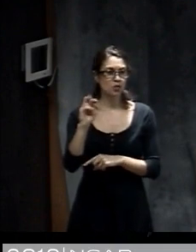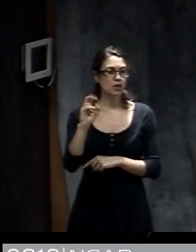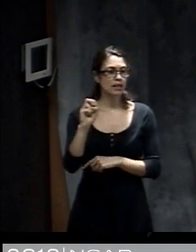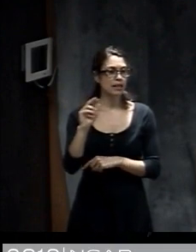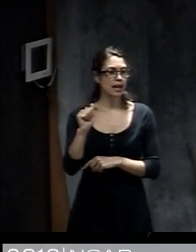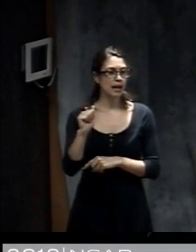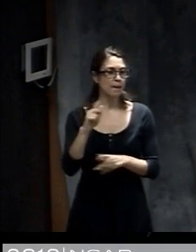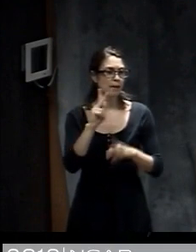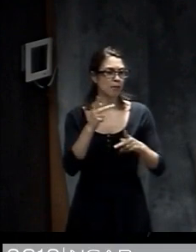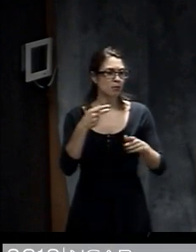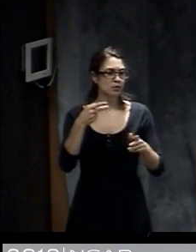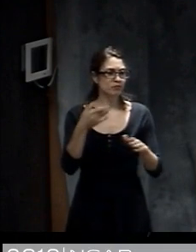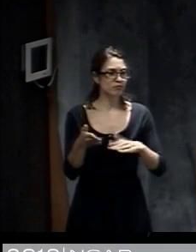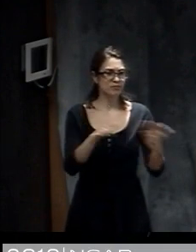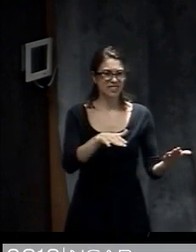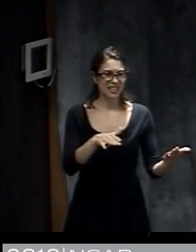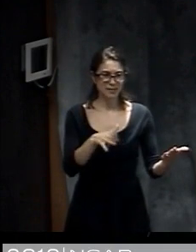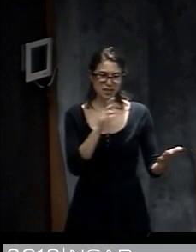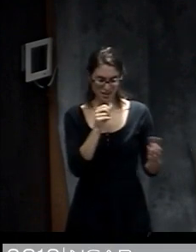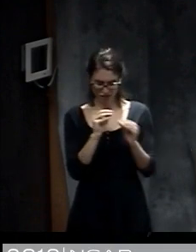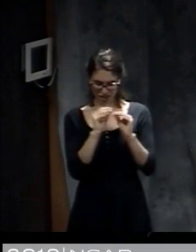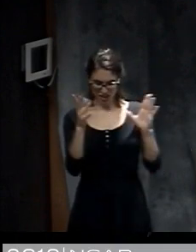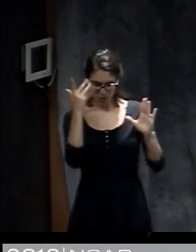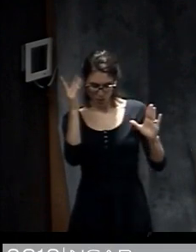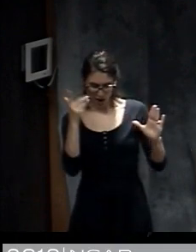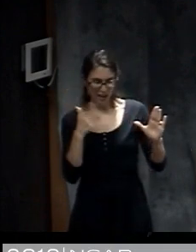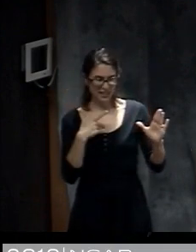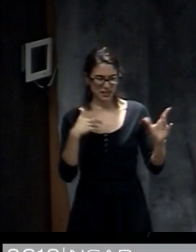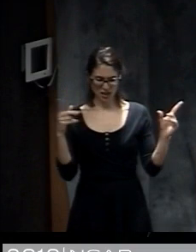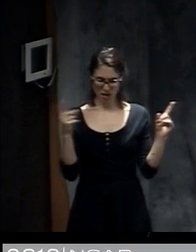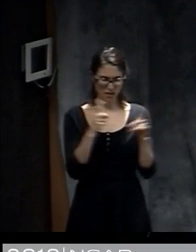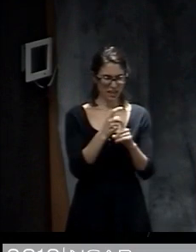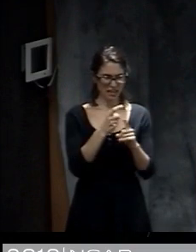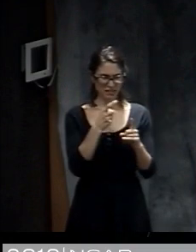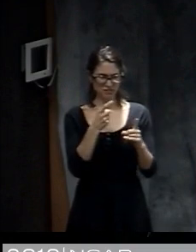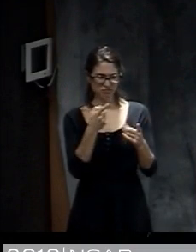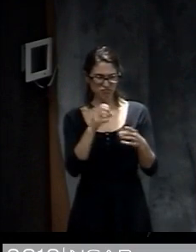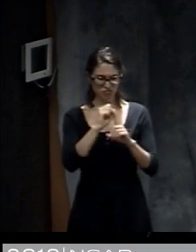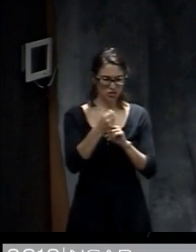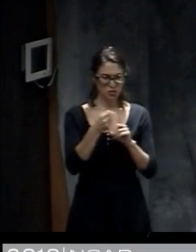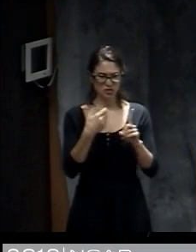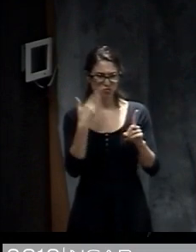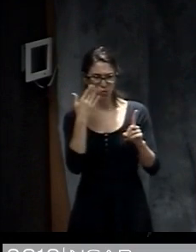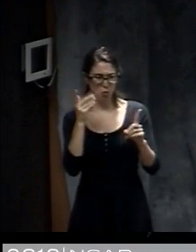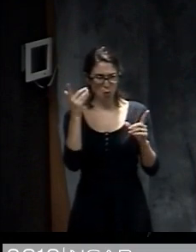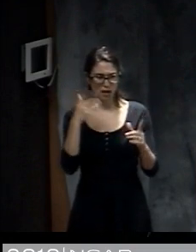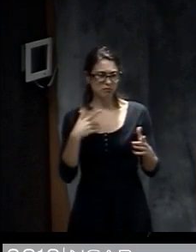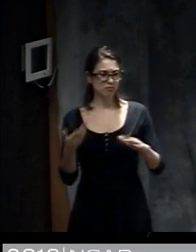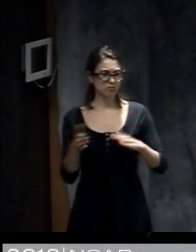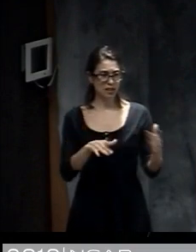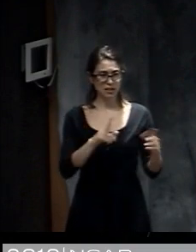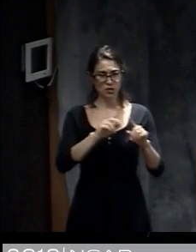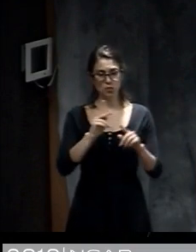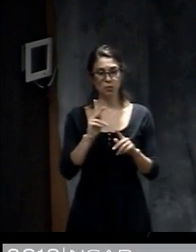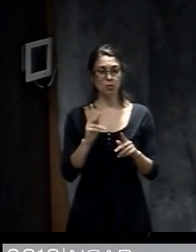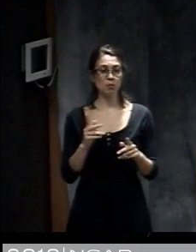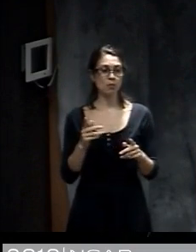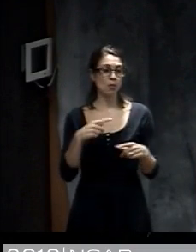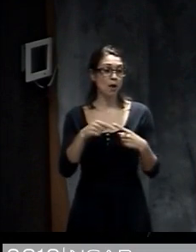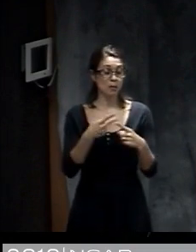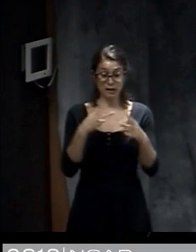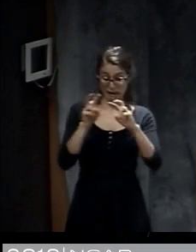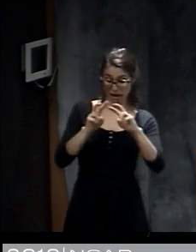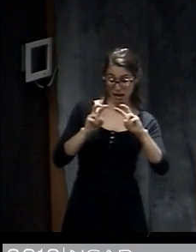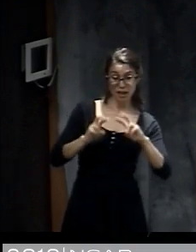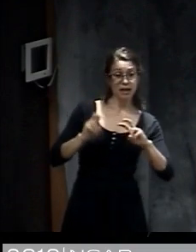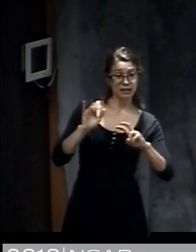clear reasons. There are also convolution of factors. And I think as people analyze Hurricane Maria in Puerto Rico this year, we'll find a